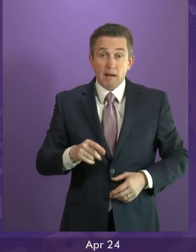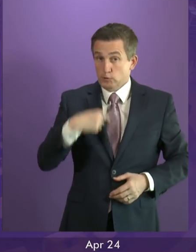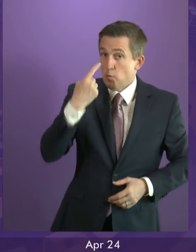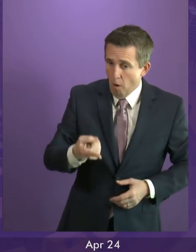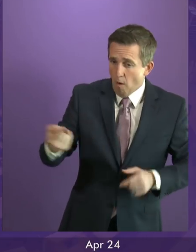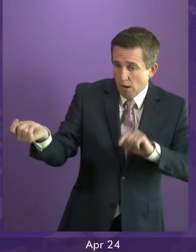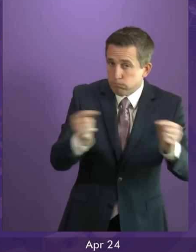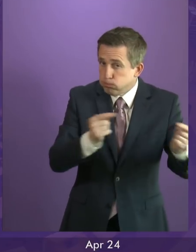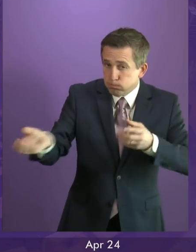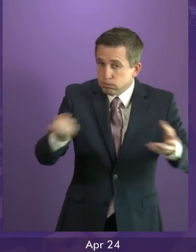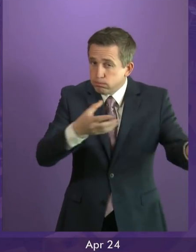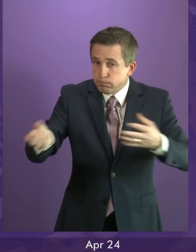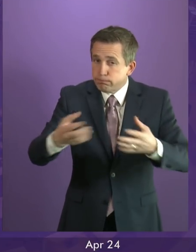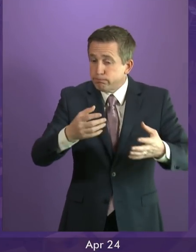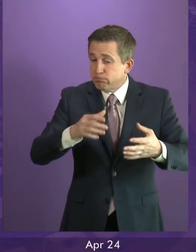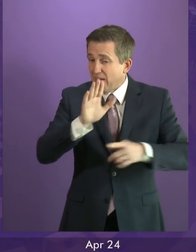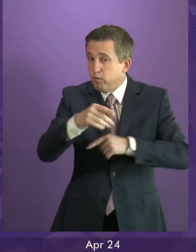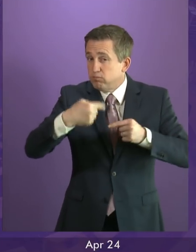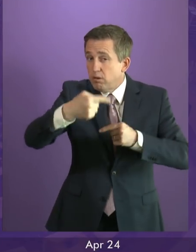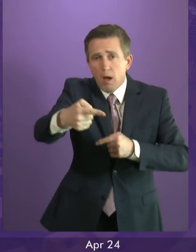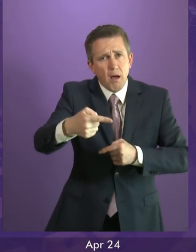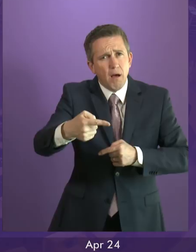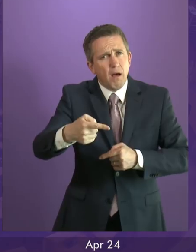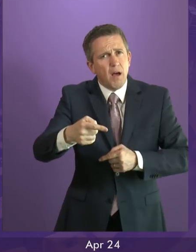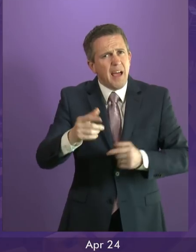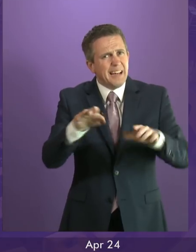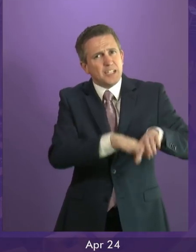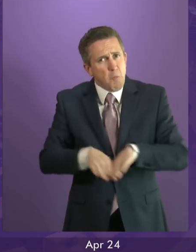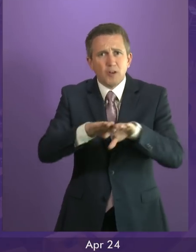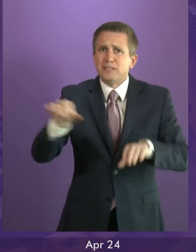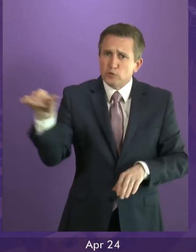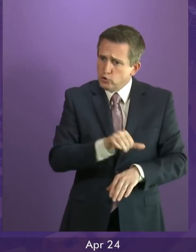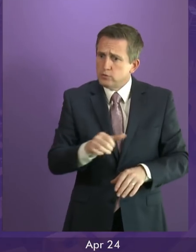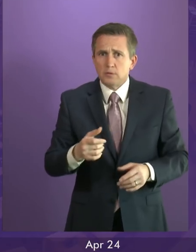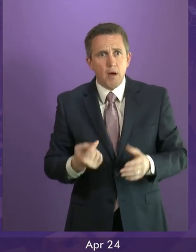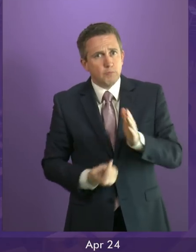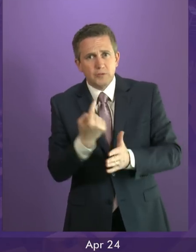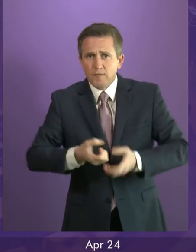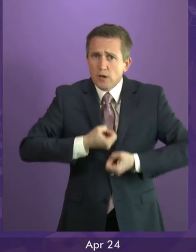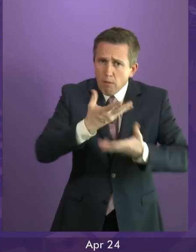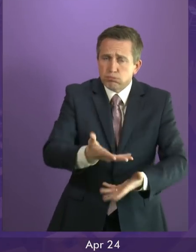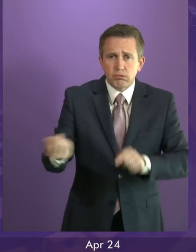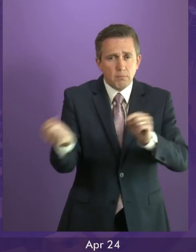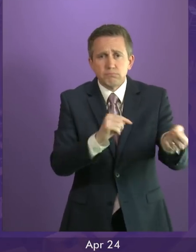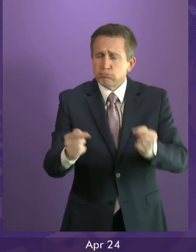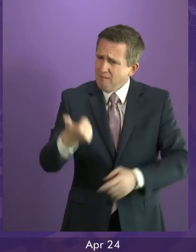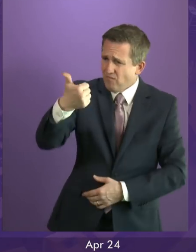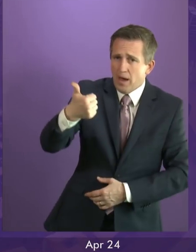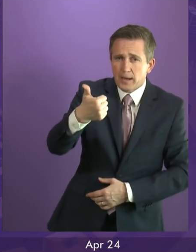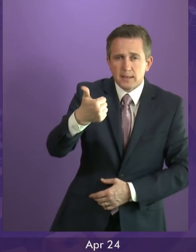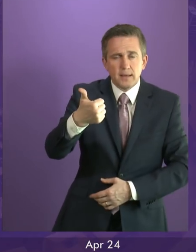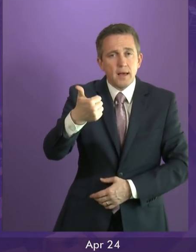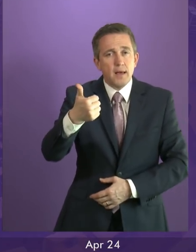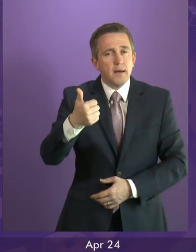no doubt on many occasions about these issues. That's as it should be in a democracy. But I repeat the point I made in my statement. We all